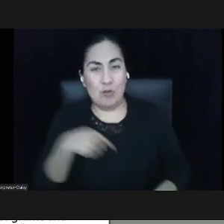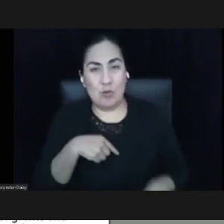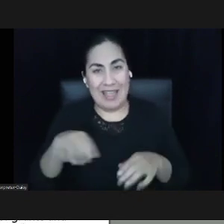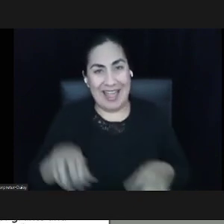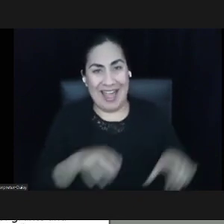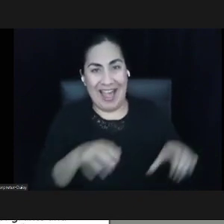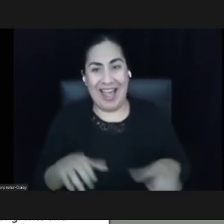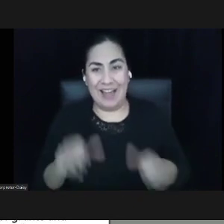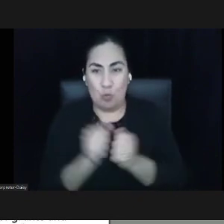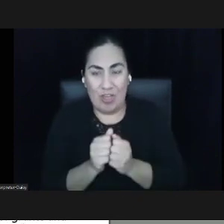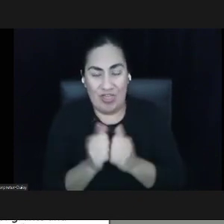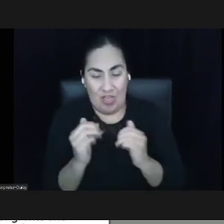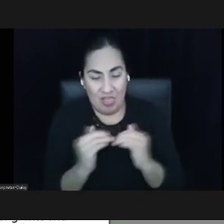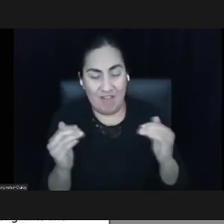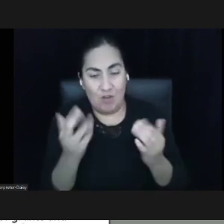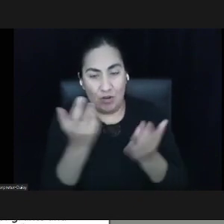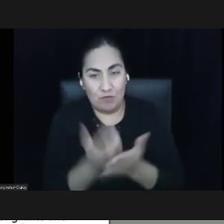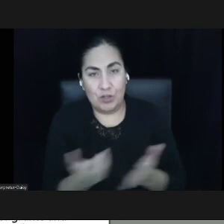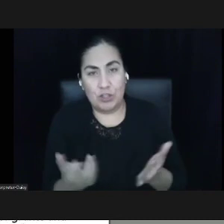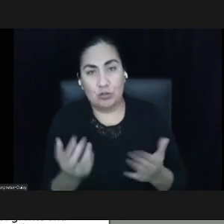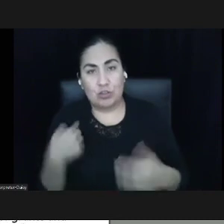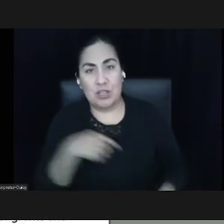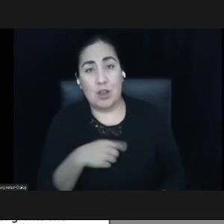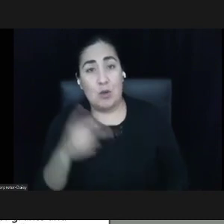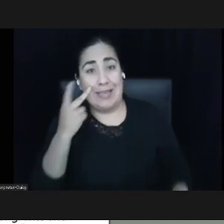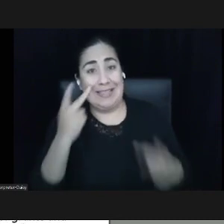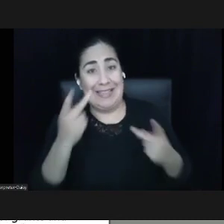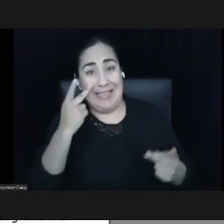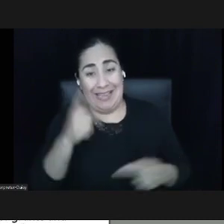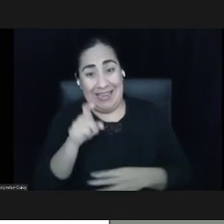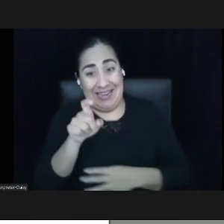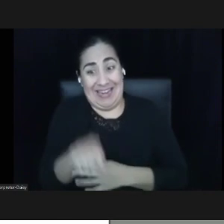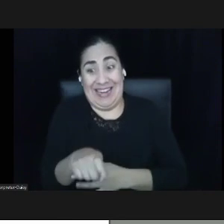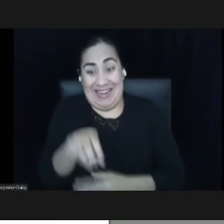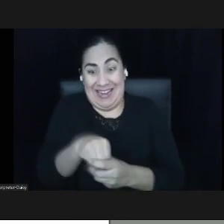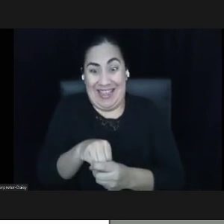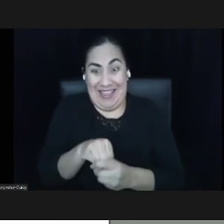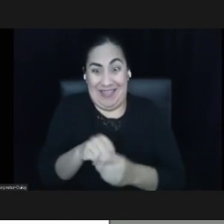resource that we see needed in the world right now?